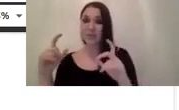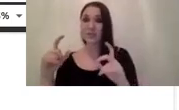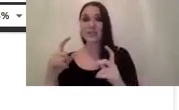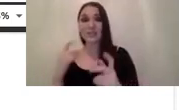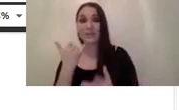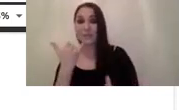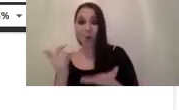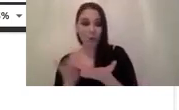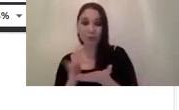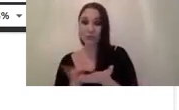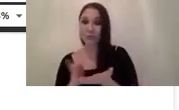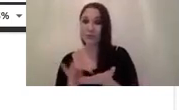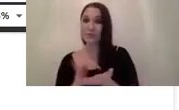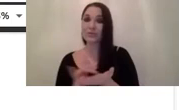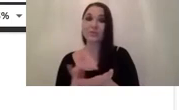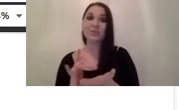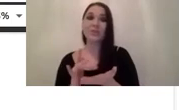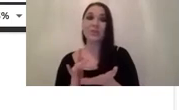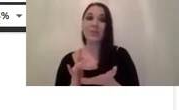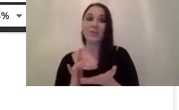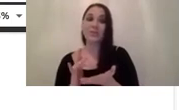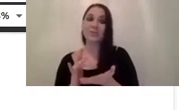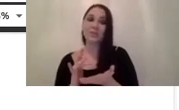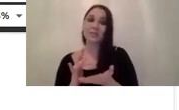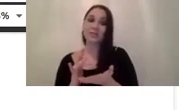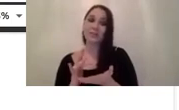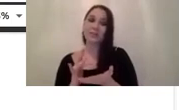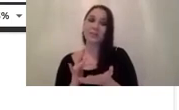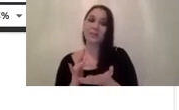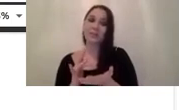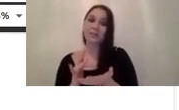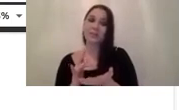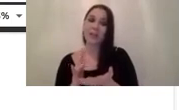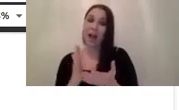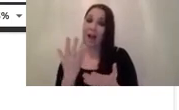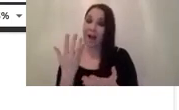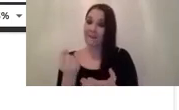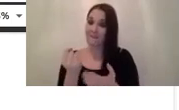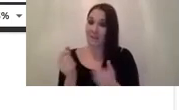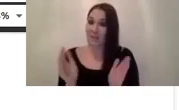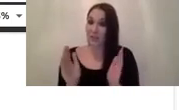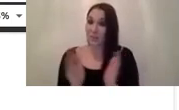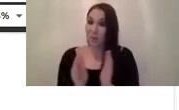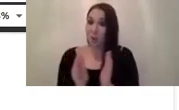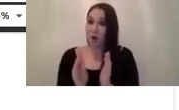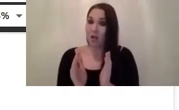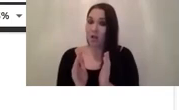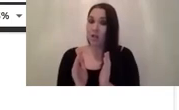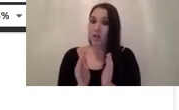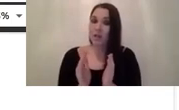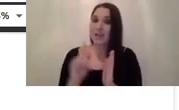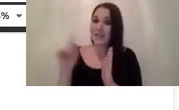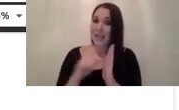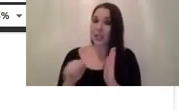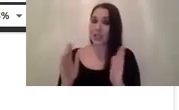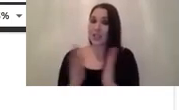um iot devices actually um contain really small really small um sensor sizes